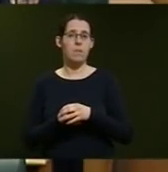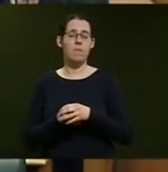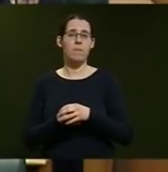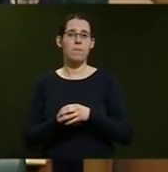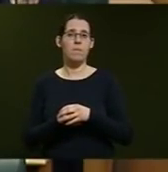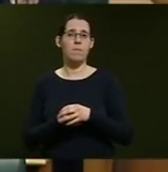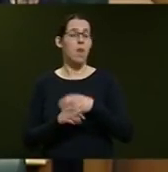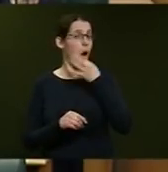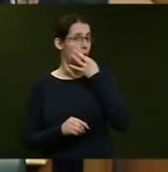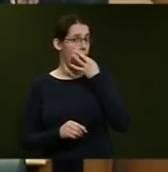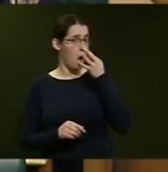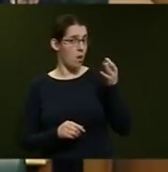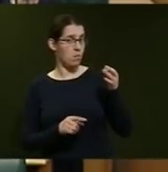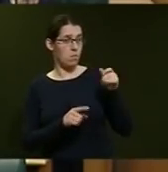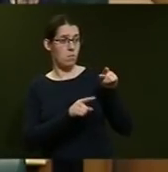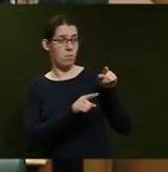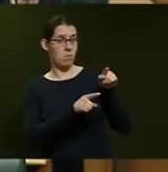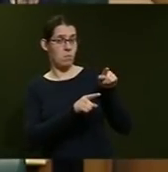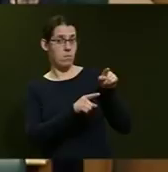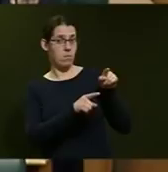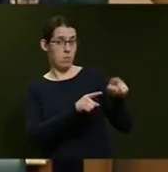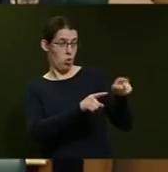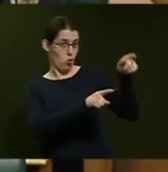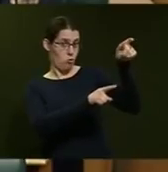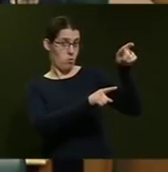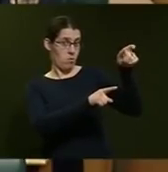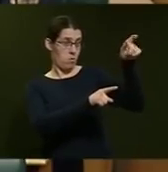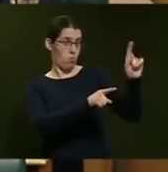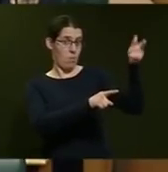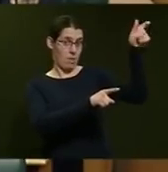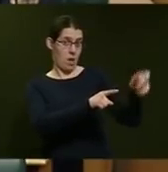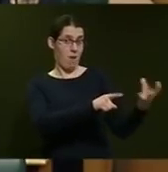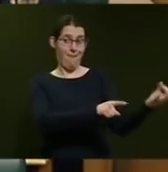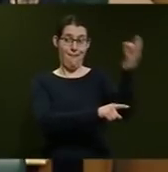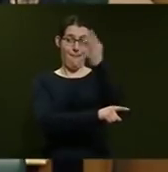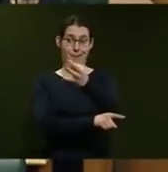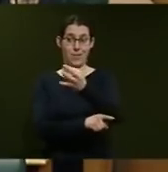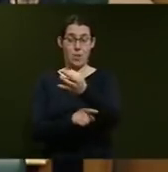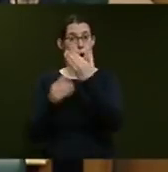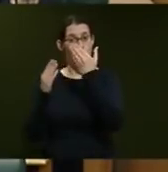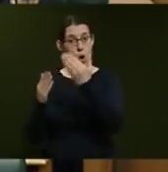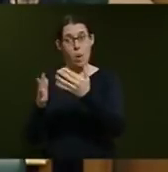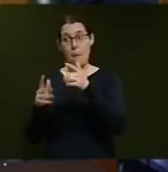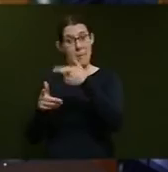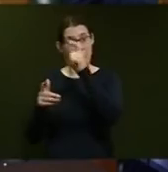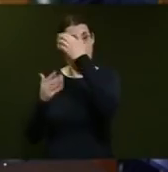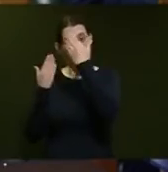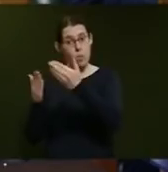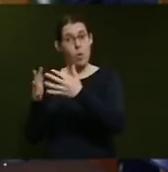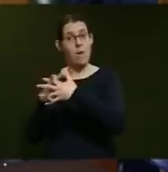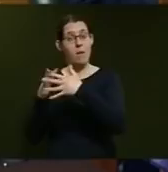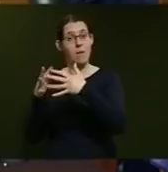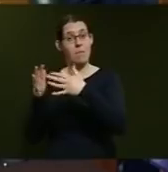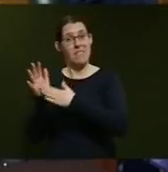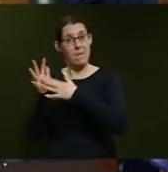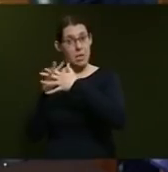Did she ask the Honourable Mika Whaitui directly what happened? Mr Speaker, it is